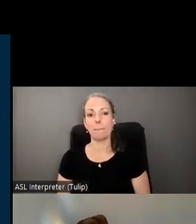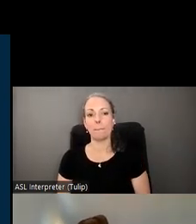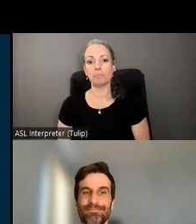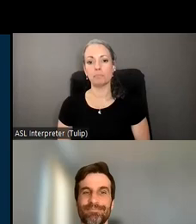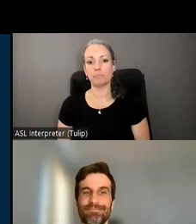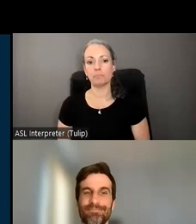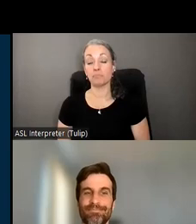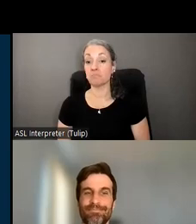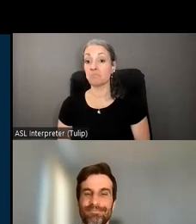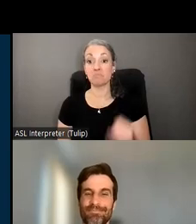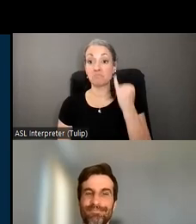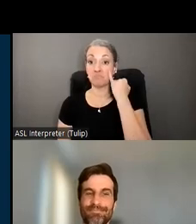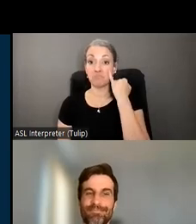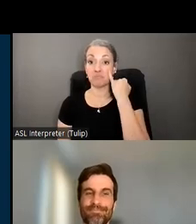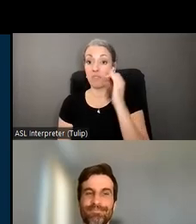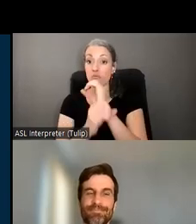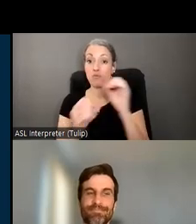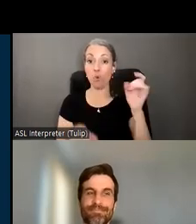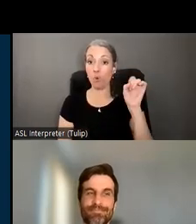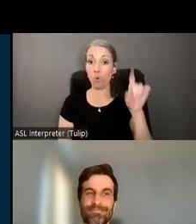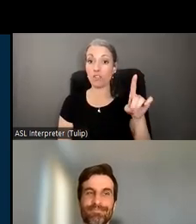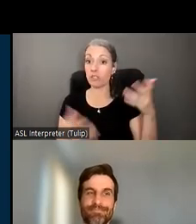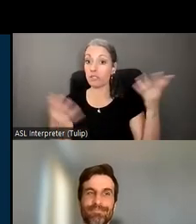if there are no questions let me see